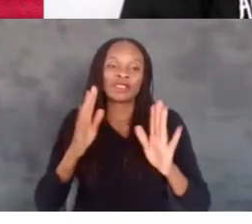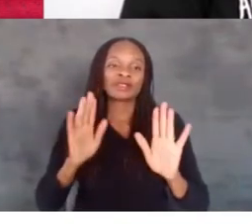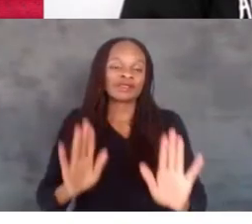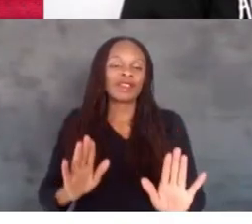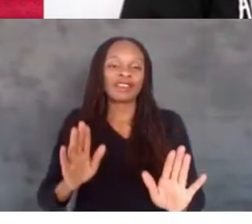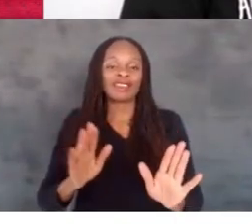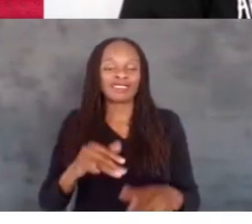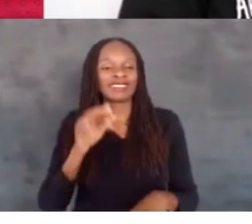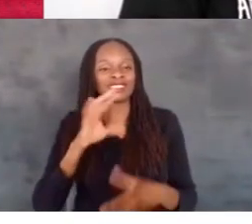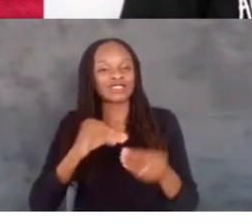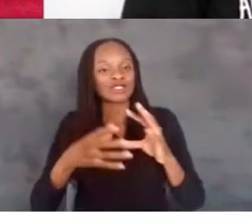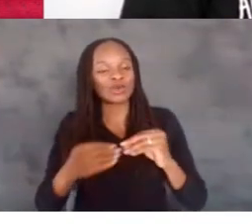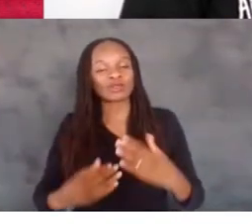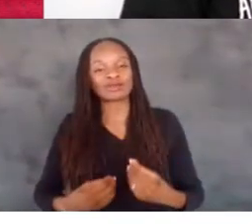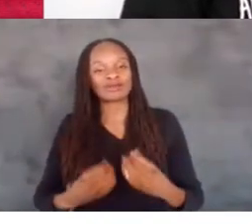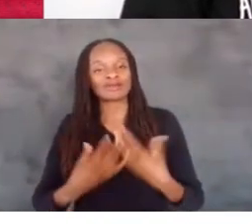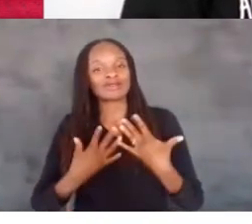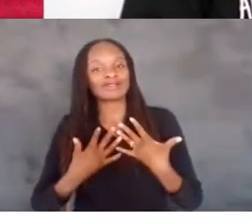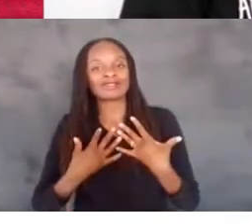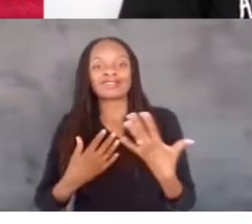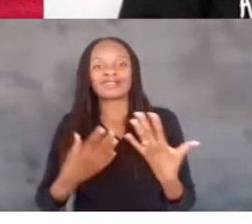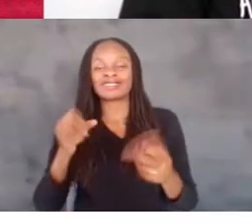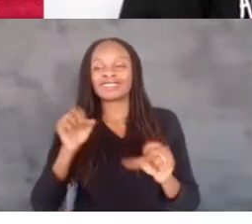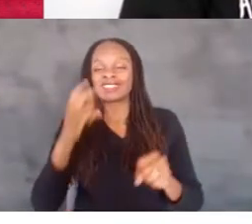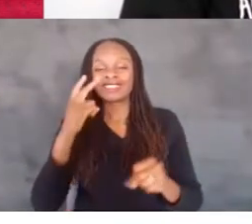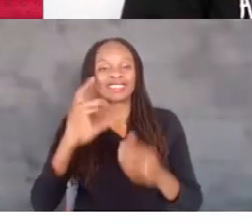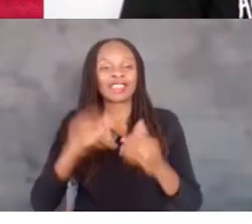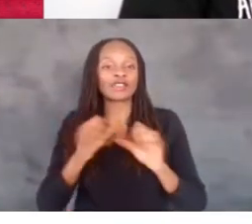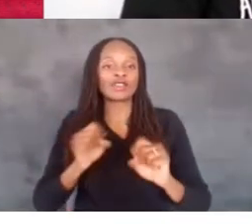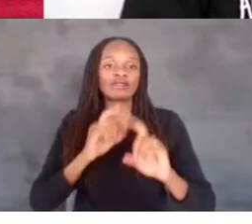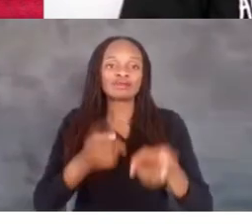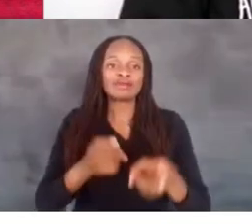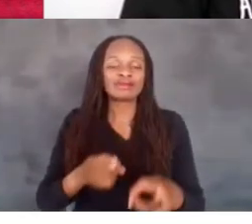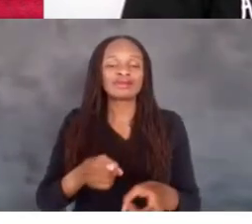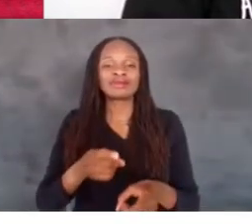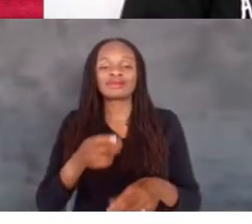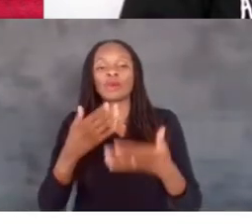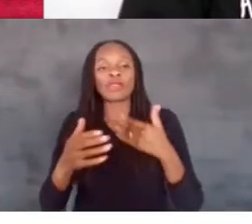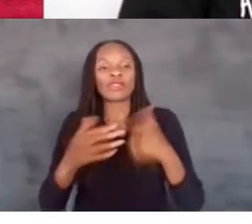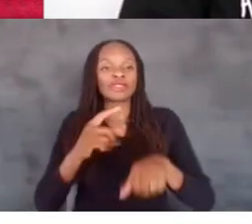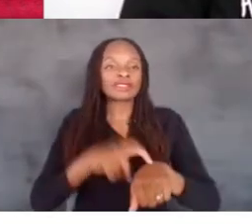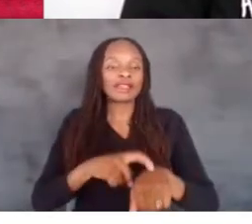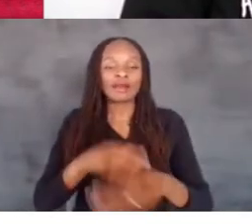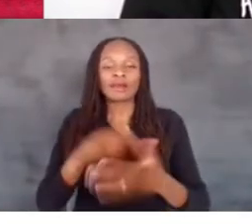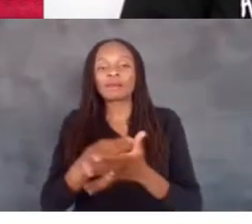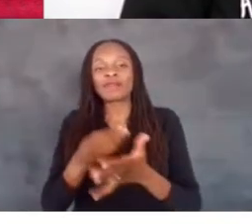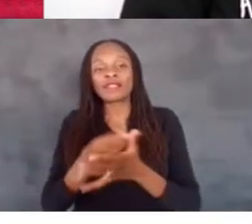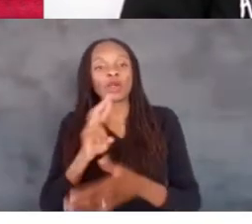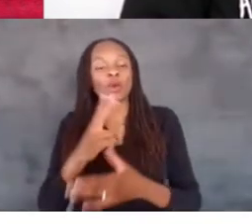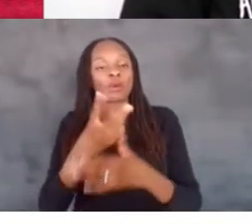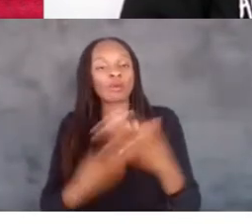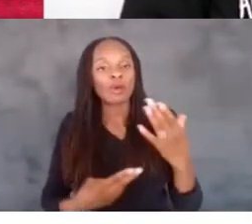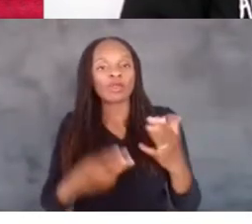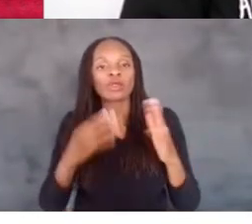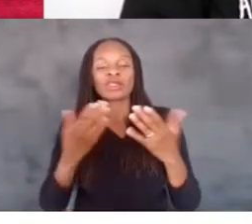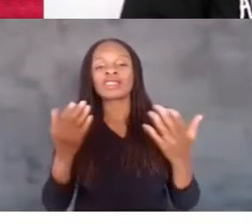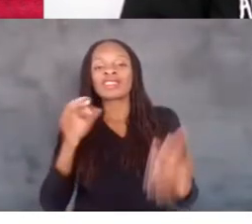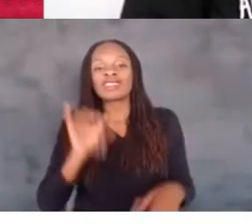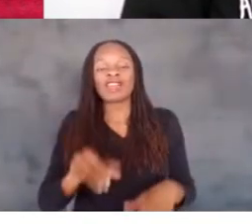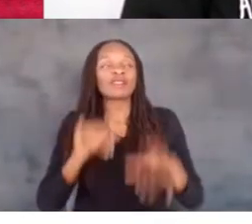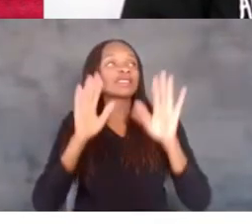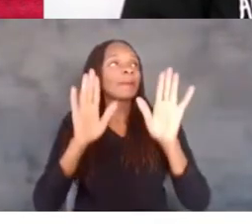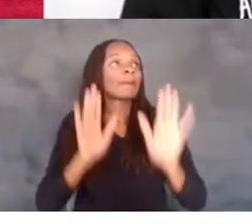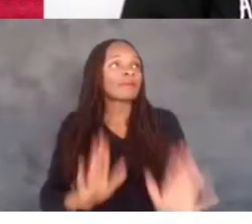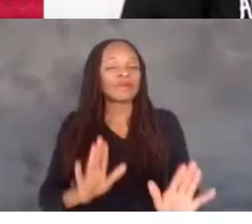Let's go and like those videos, see how we can go and contribute, whether that's time, money, or both. What an amazing session today